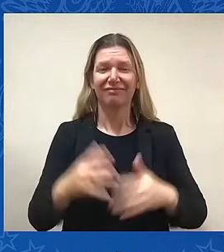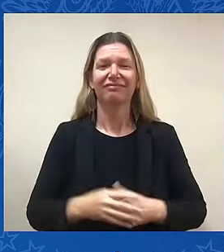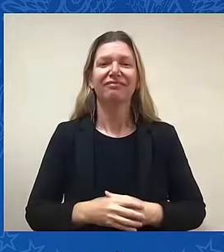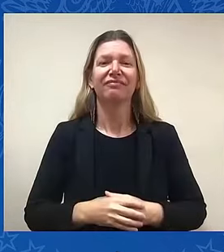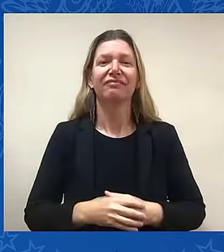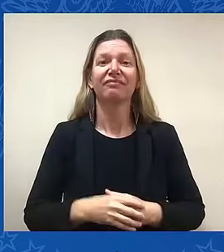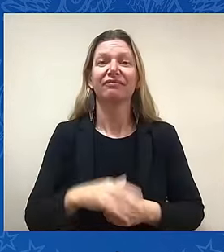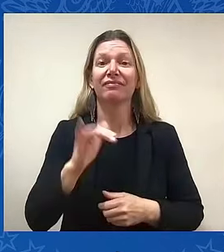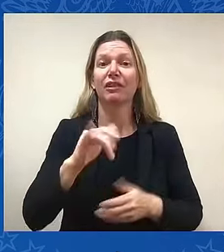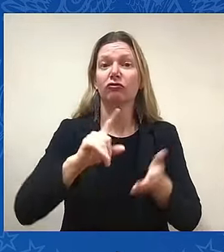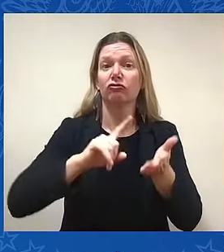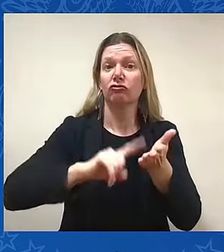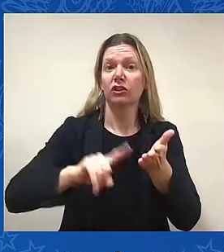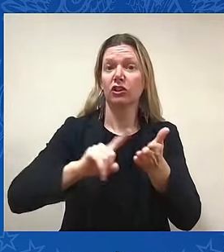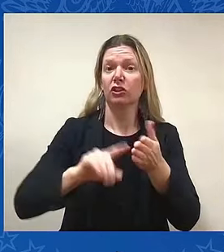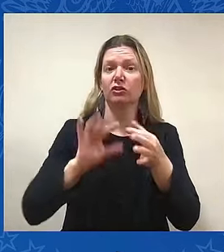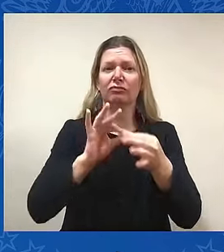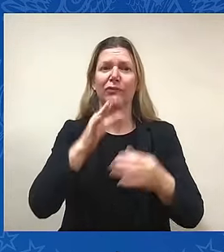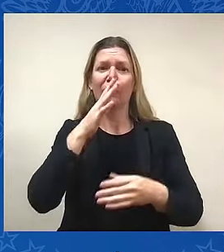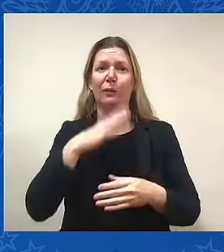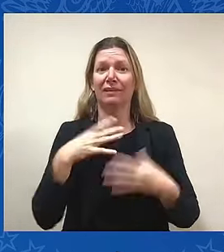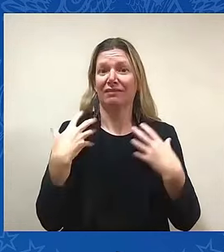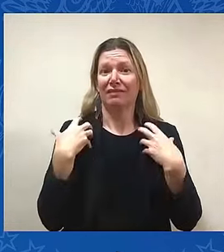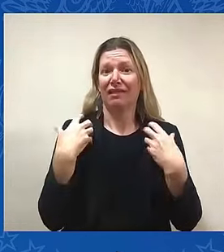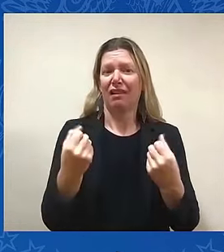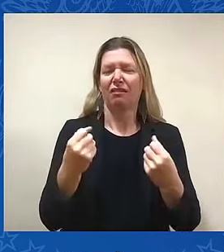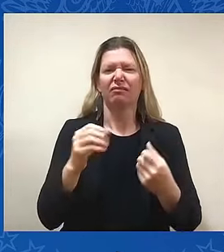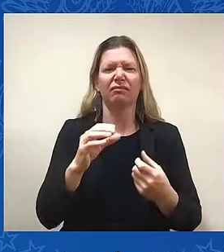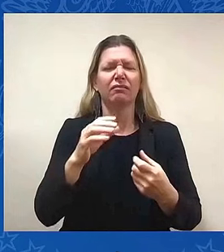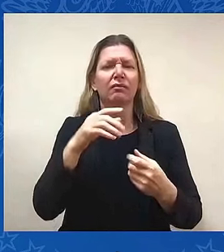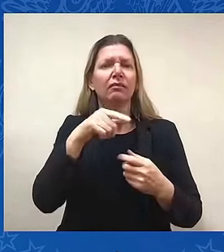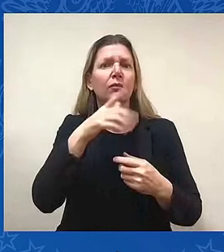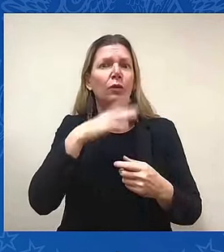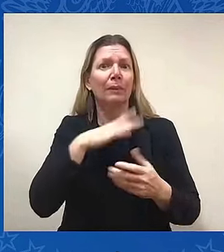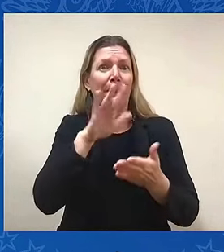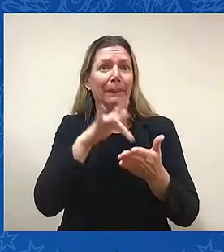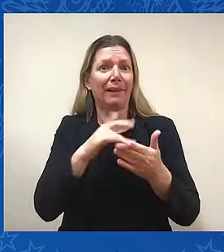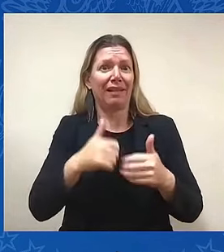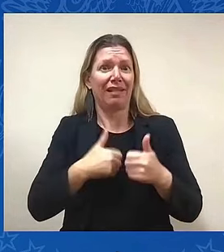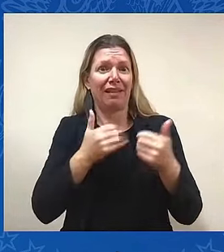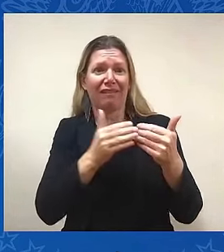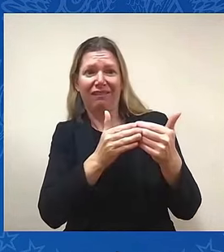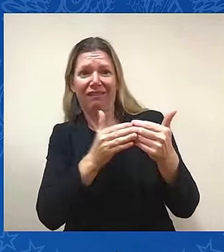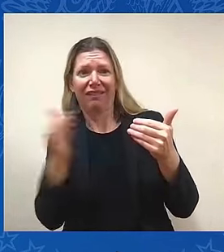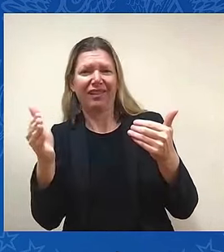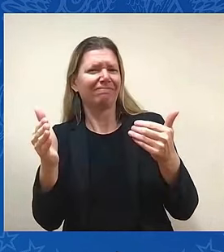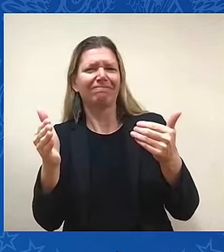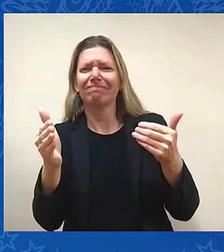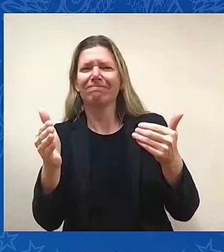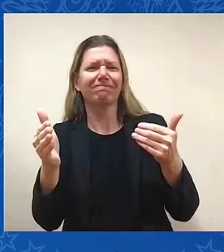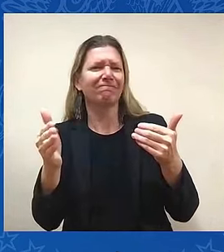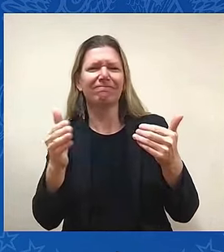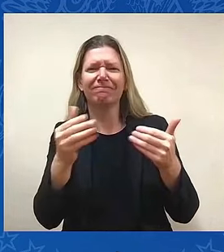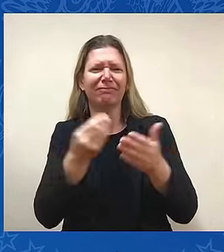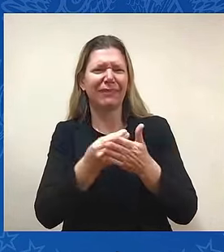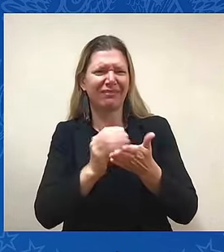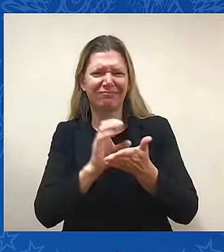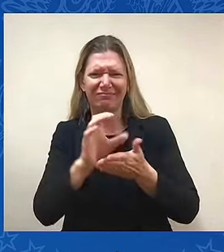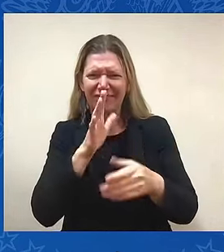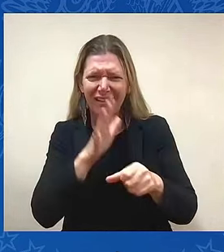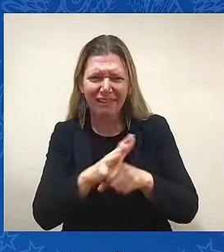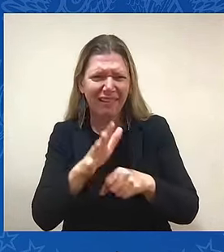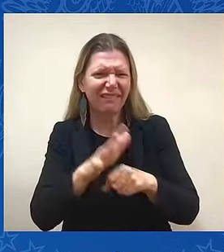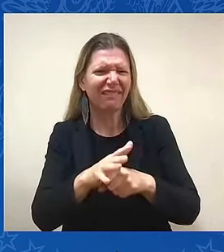beyond, has always been underfunded and understudied. But together, we're changing that.